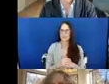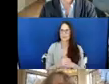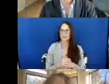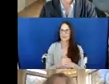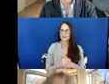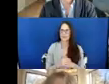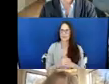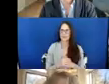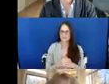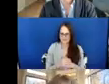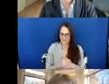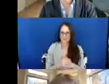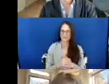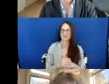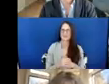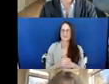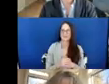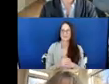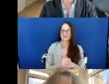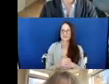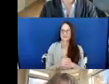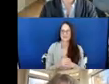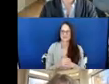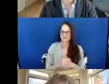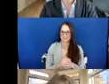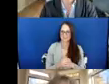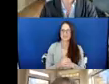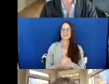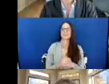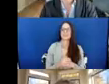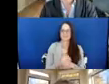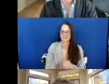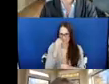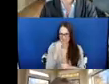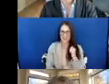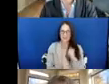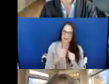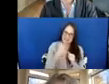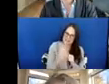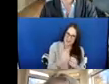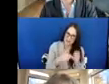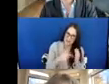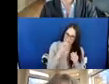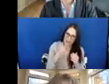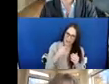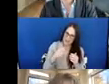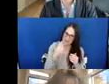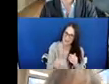So as everyone is telling you what they look like, I have to tell you that I am